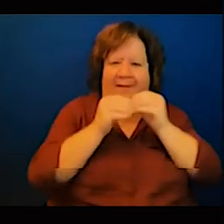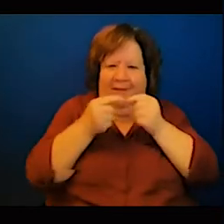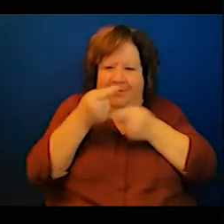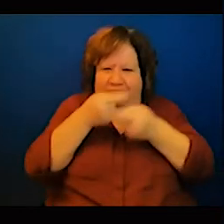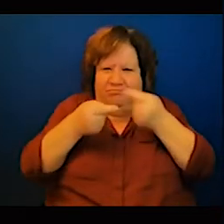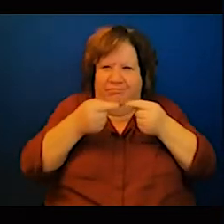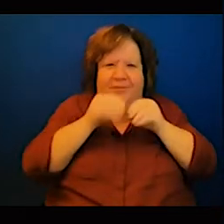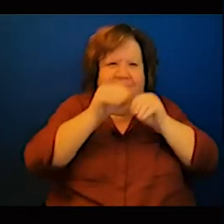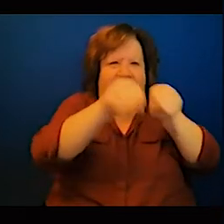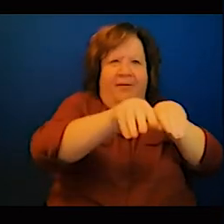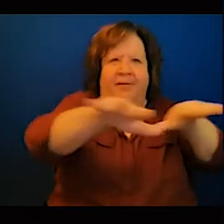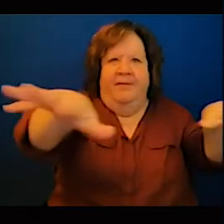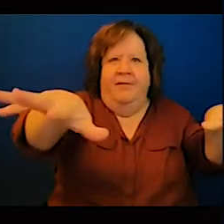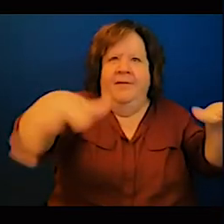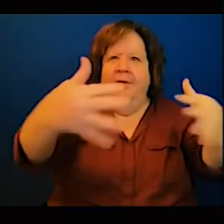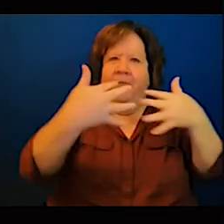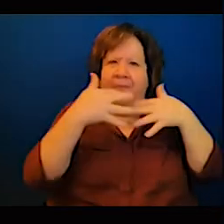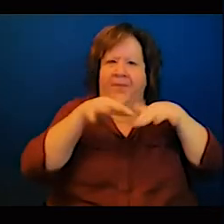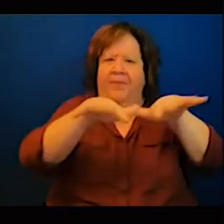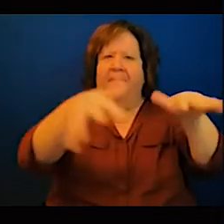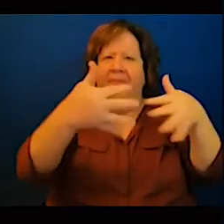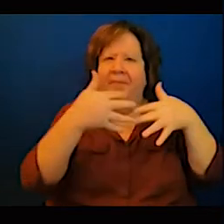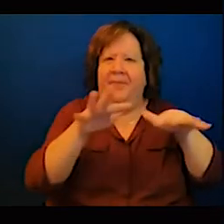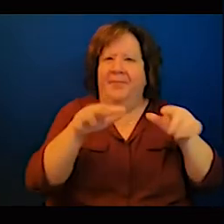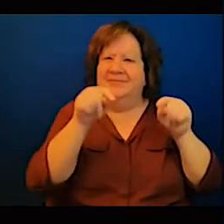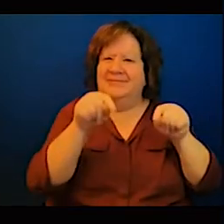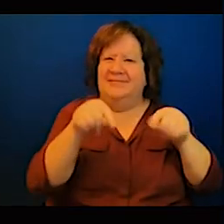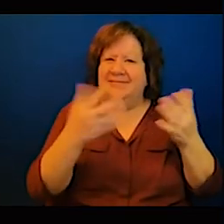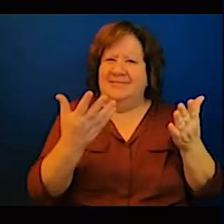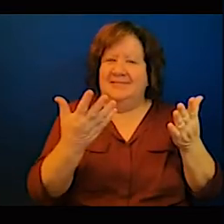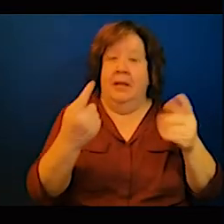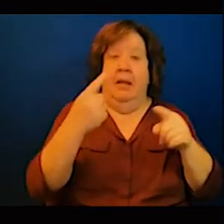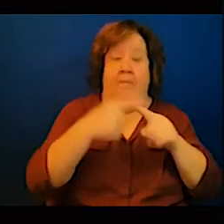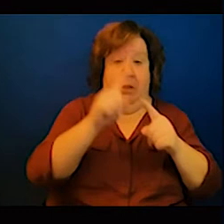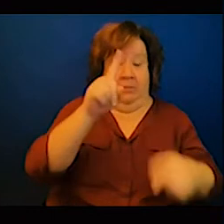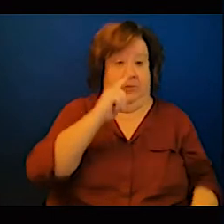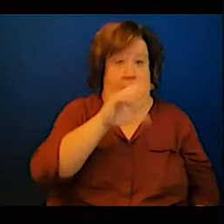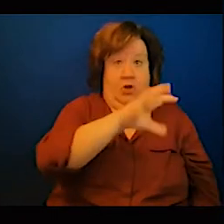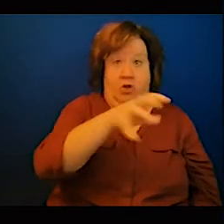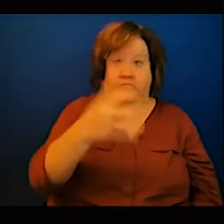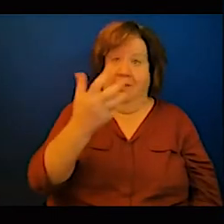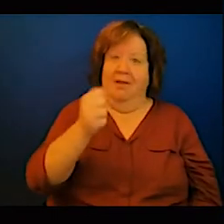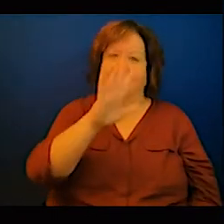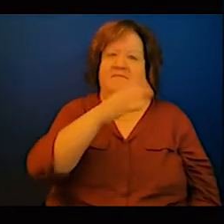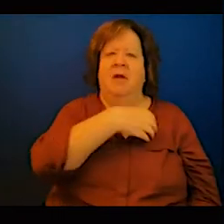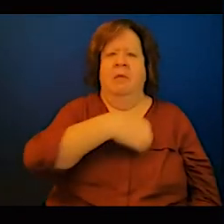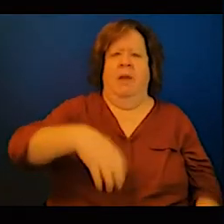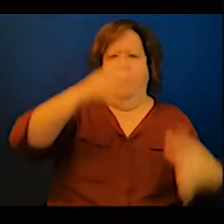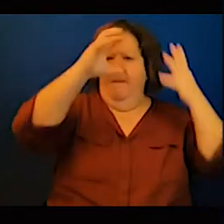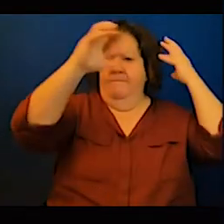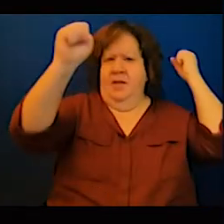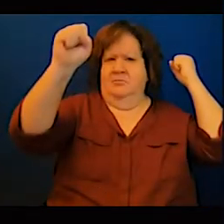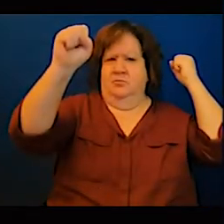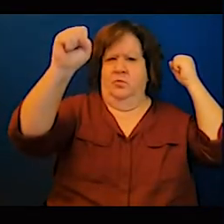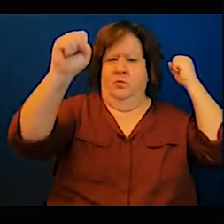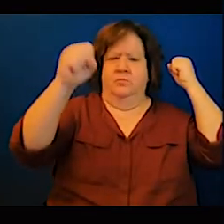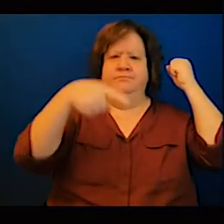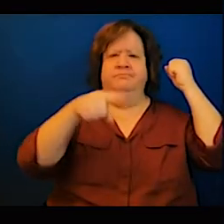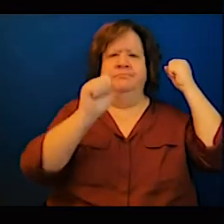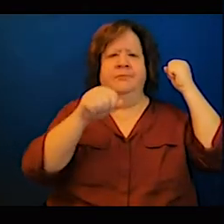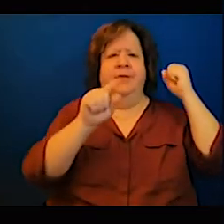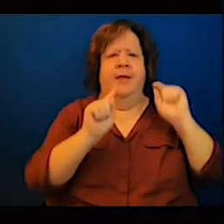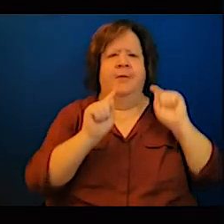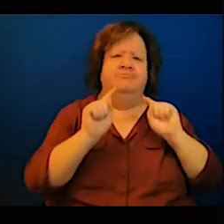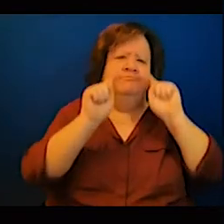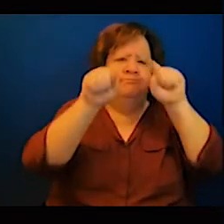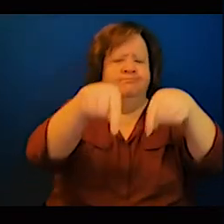but being your people you pay them they are there to make sure that they push the climate change responsive agenda